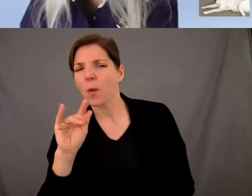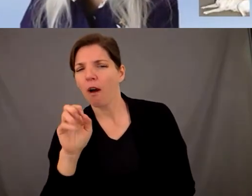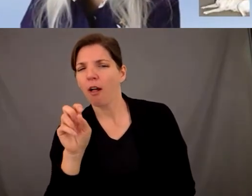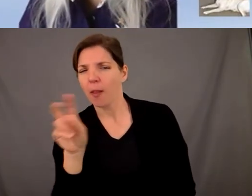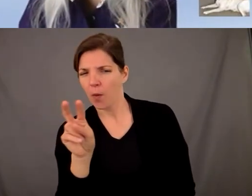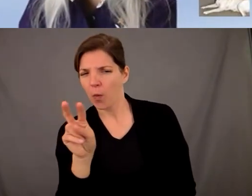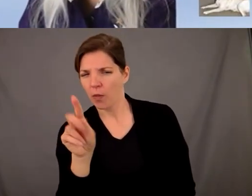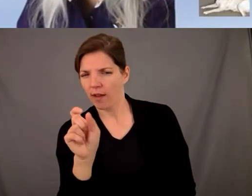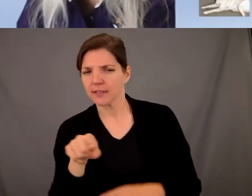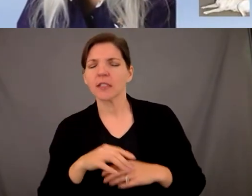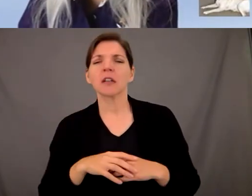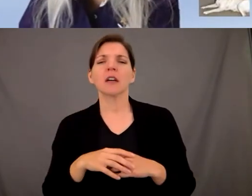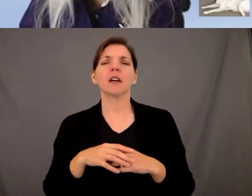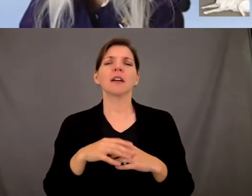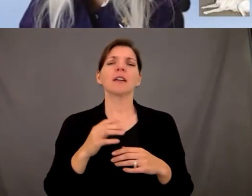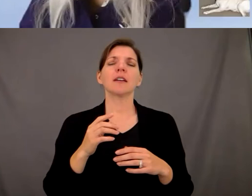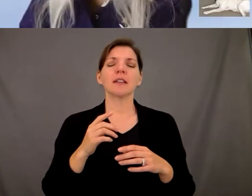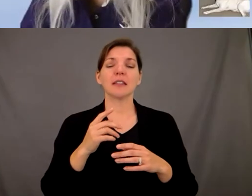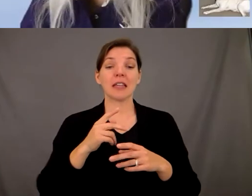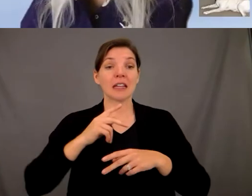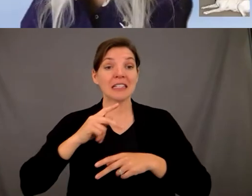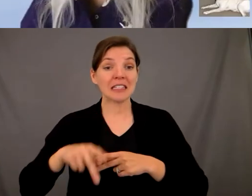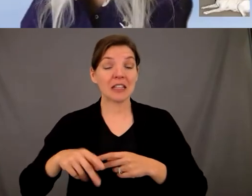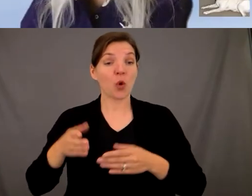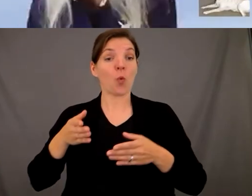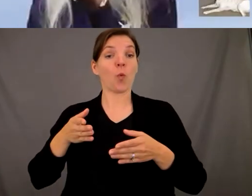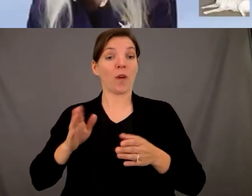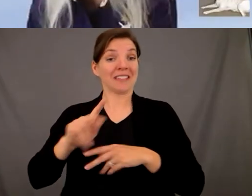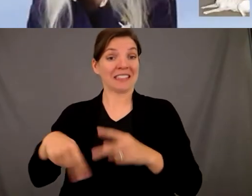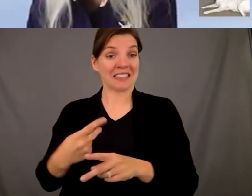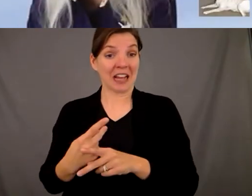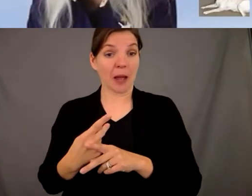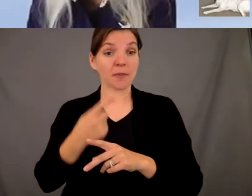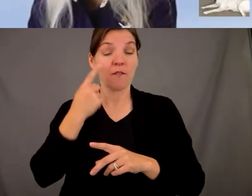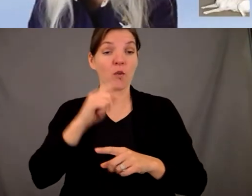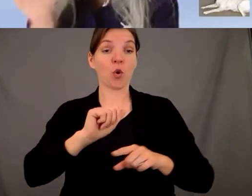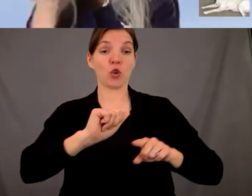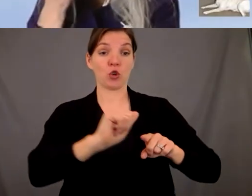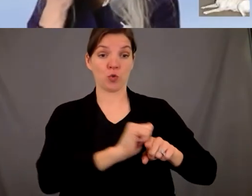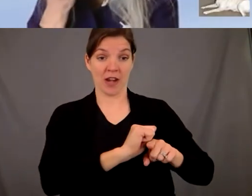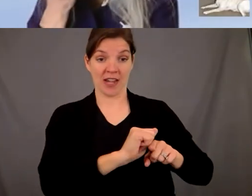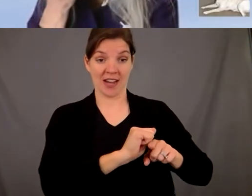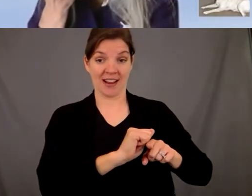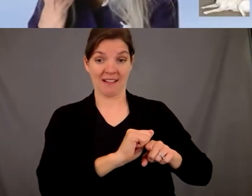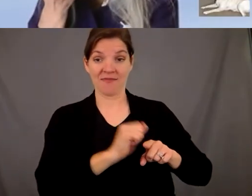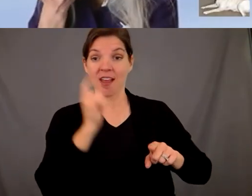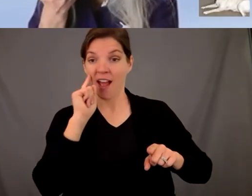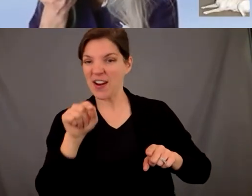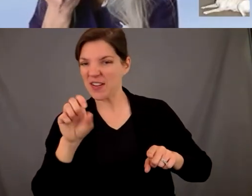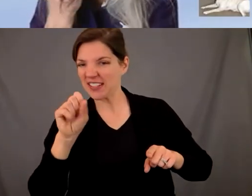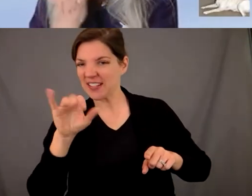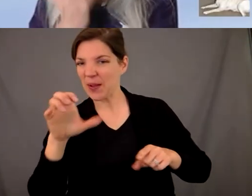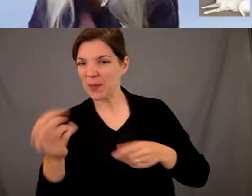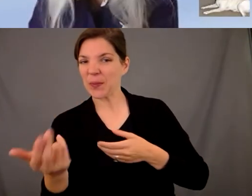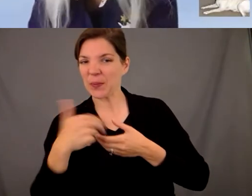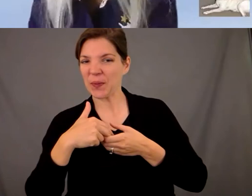types of training because um i knew say you was going to the cardinal game with us on thursday and i